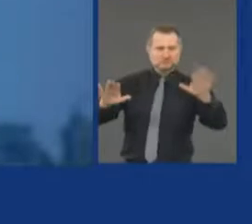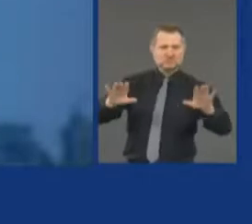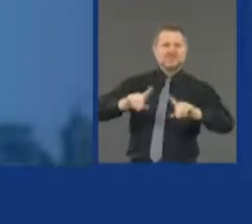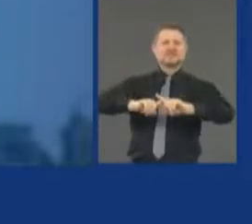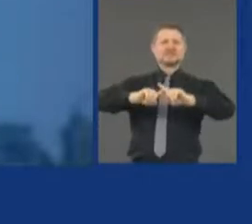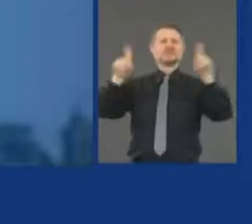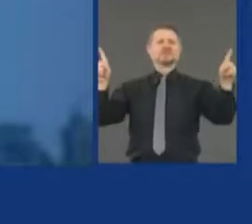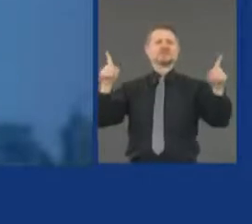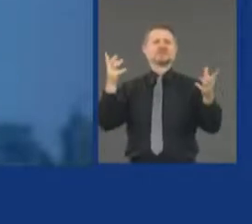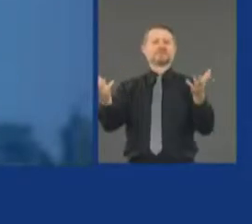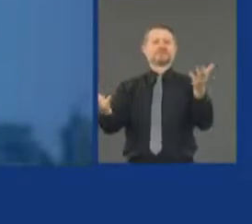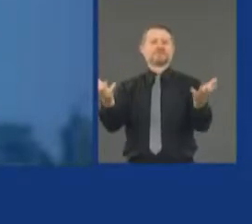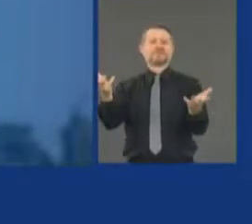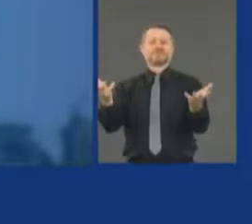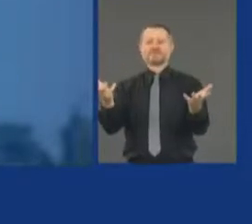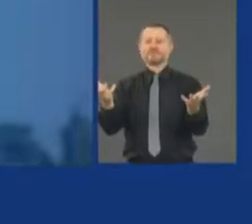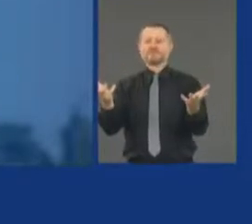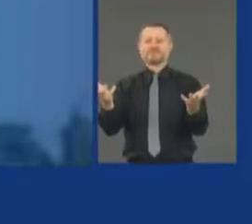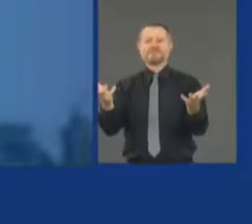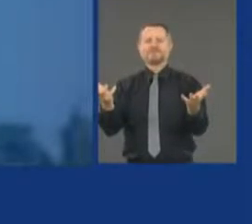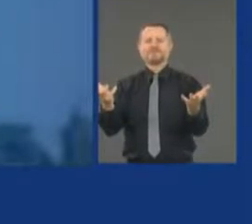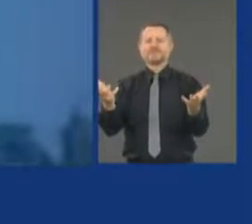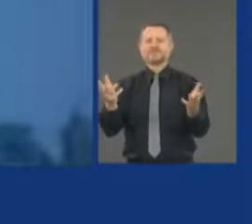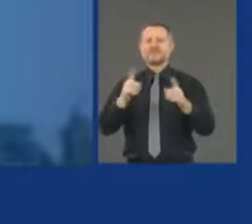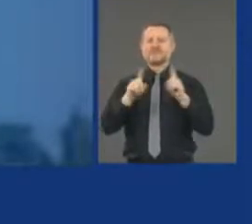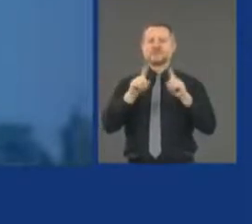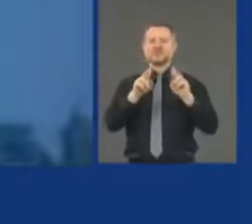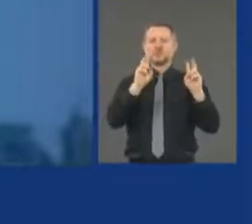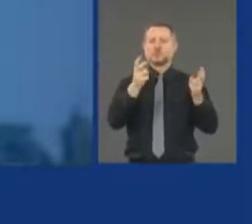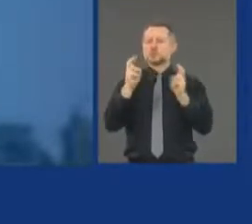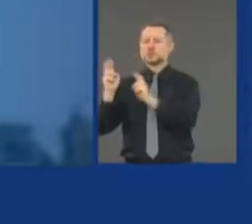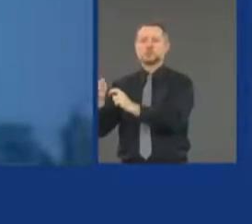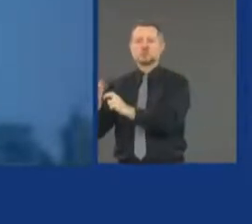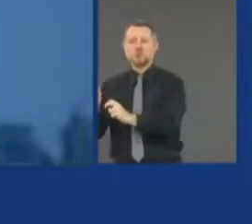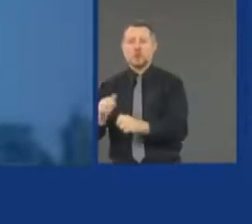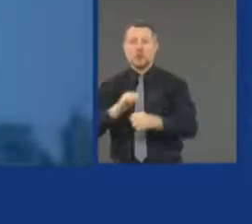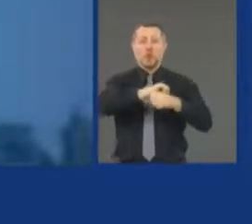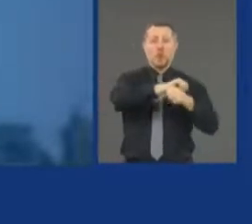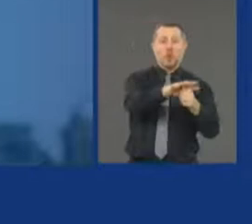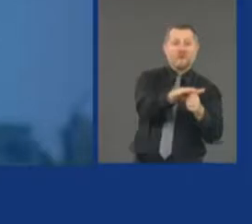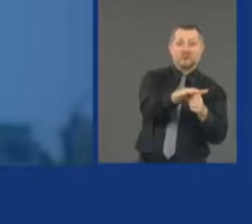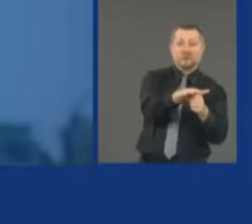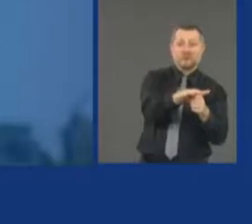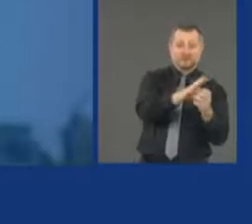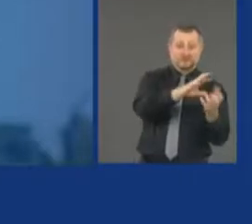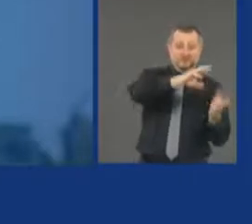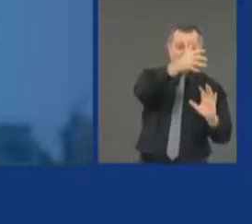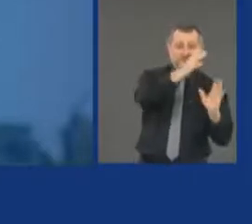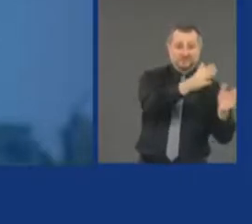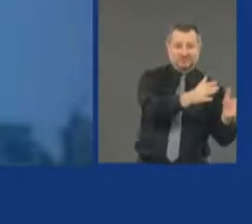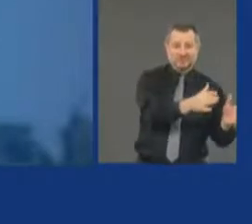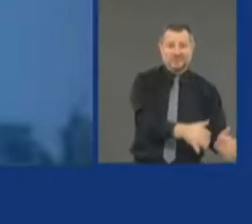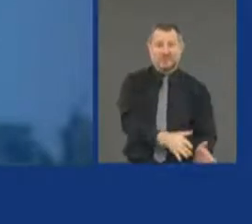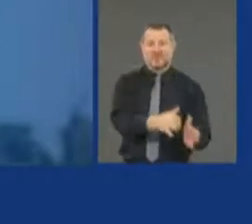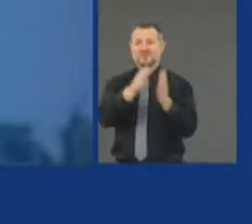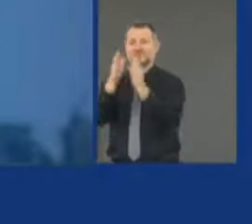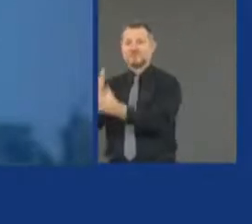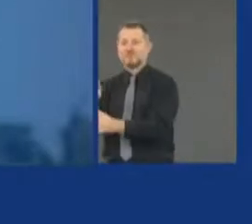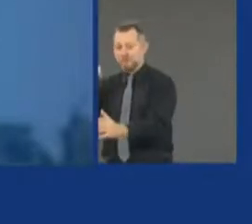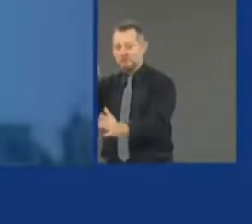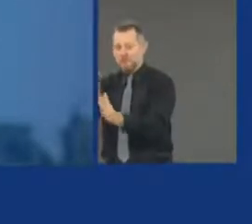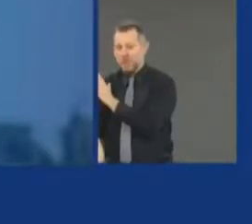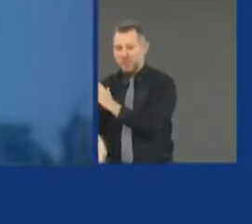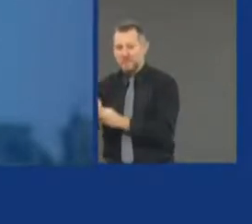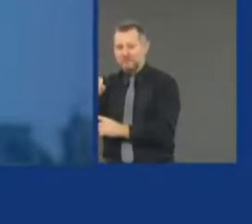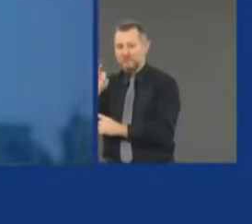among the issues that we're dealing with. You have the COVID crisis, you have the murder of Mr. Floyd, two